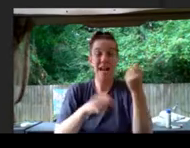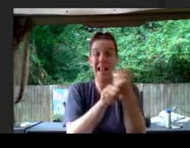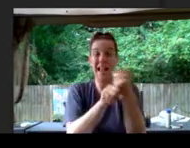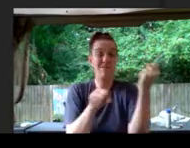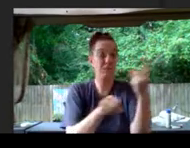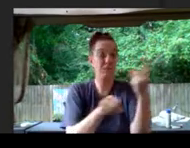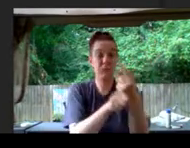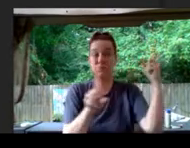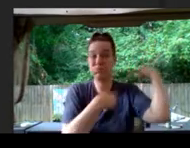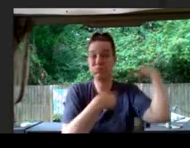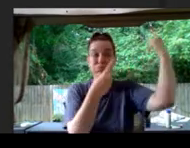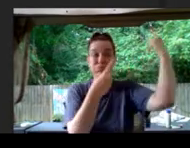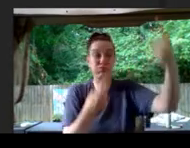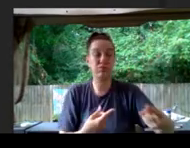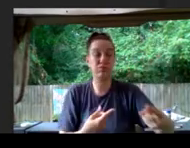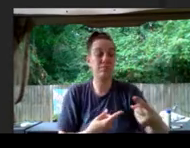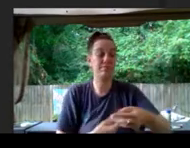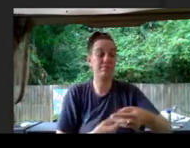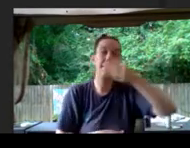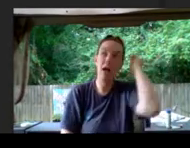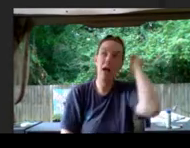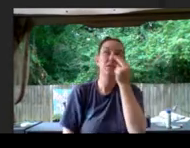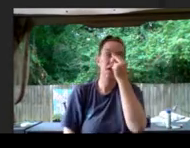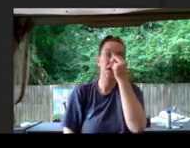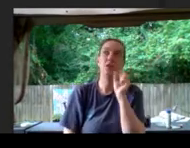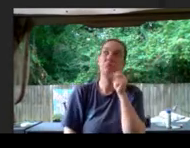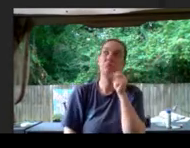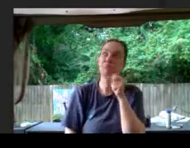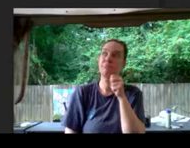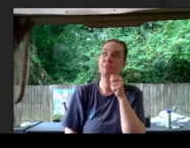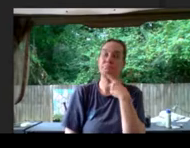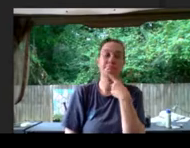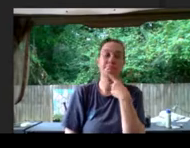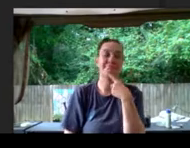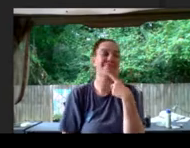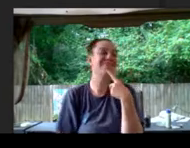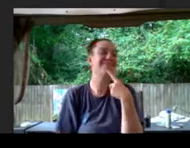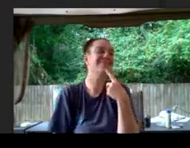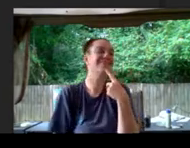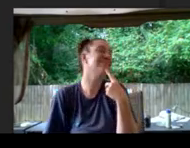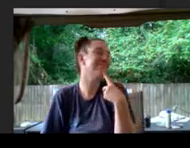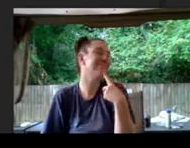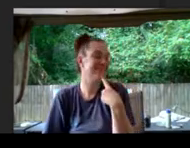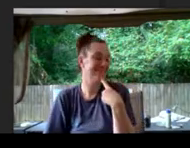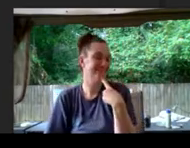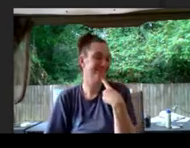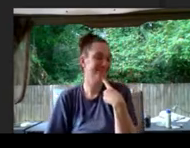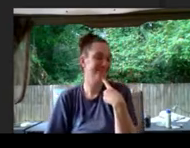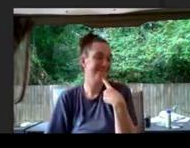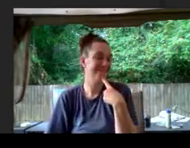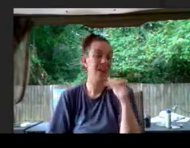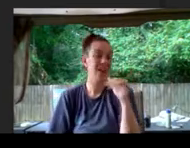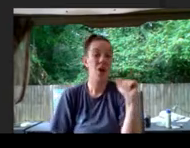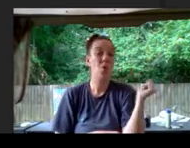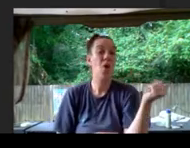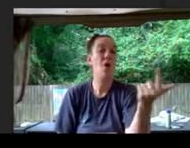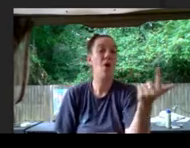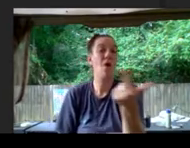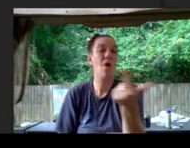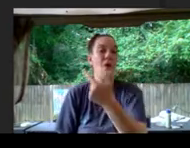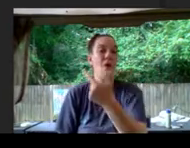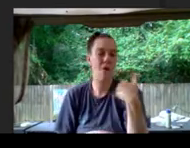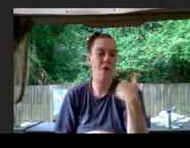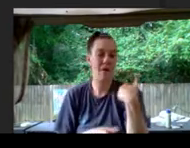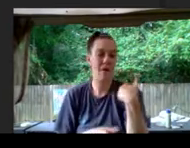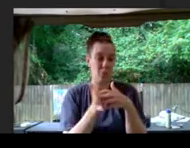Miles and Niles nodded. Holly grinned. Everyone has a weakness. And